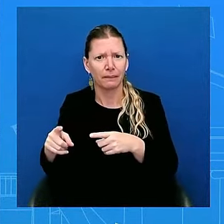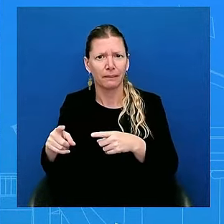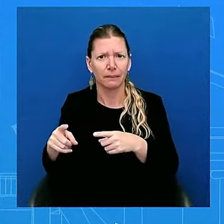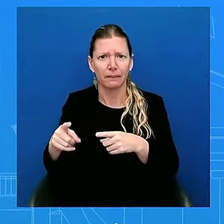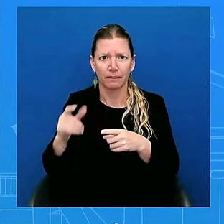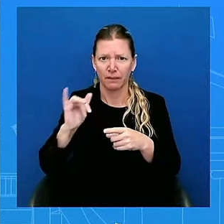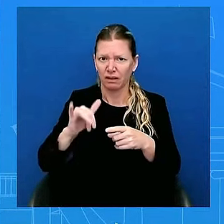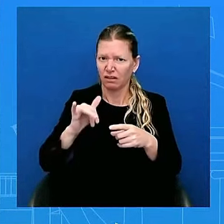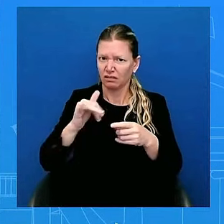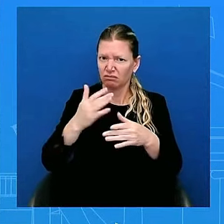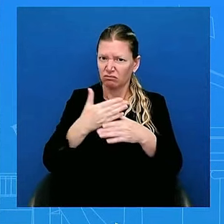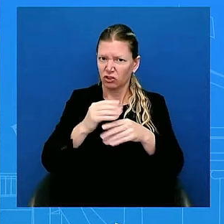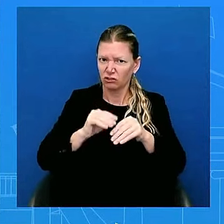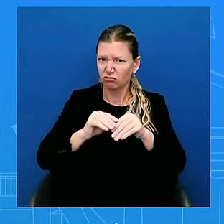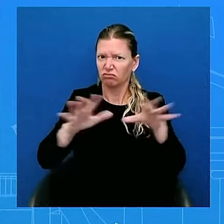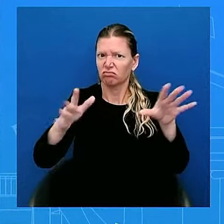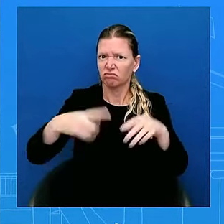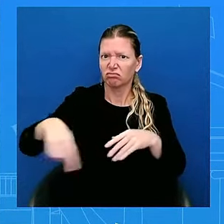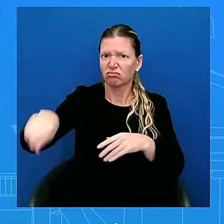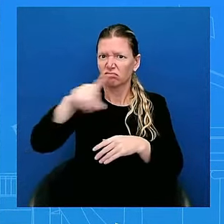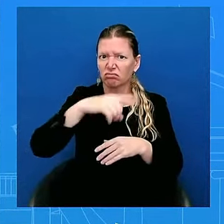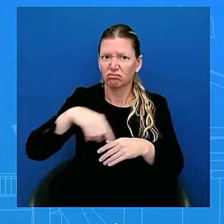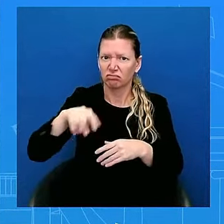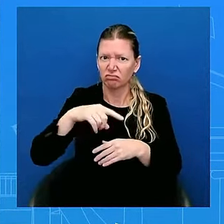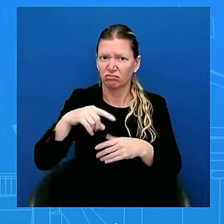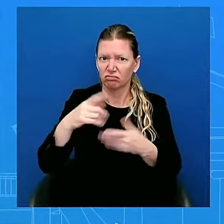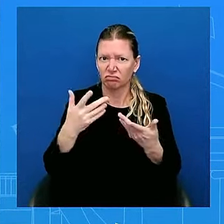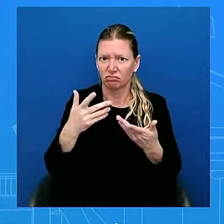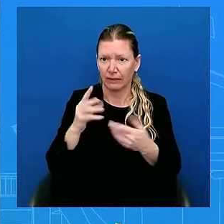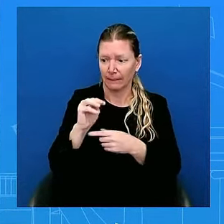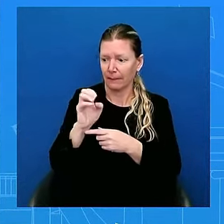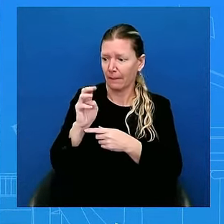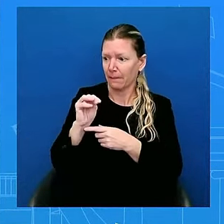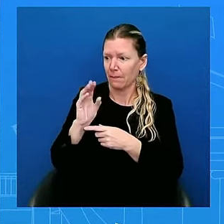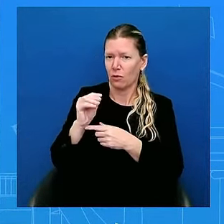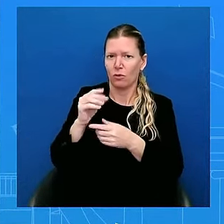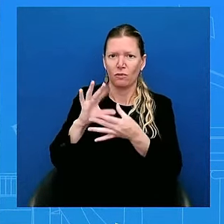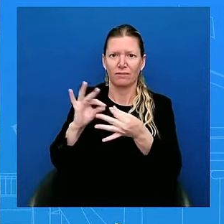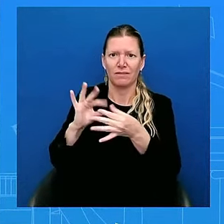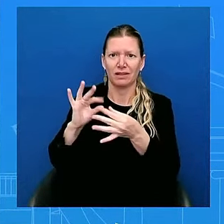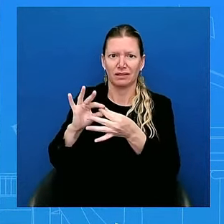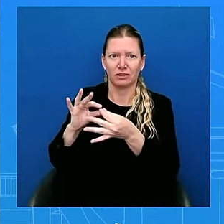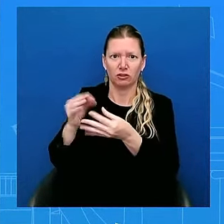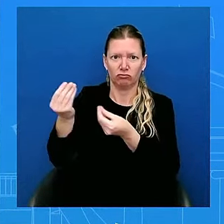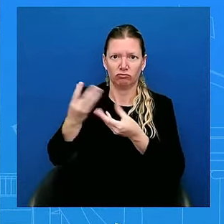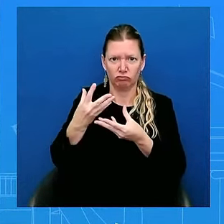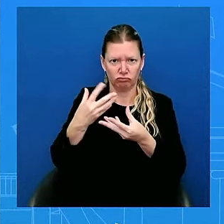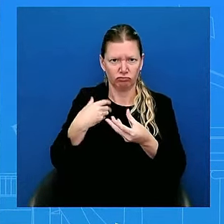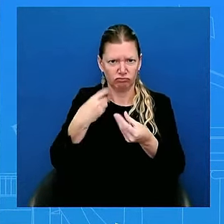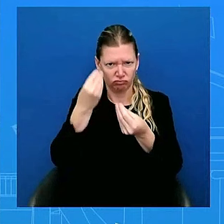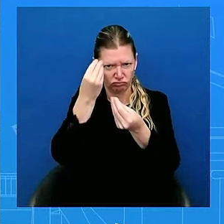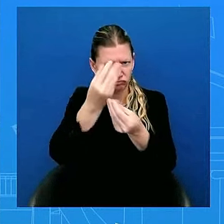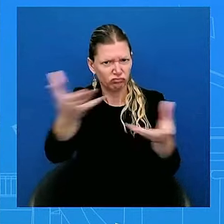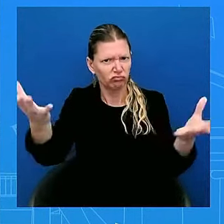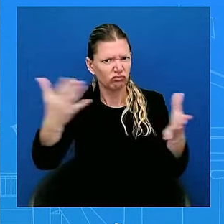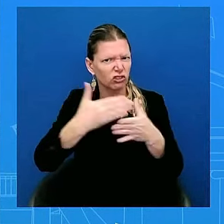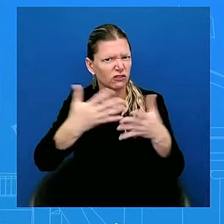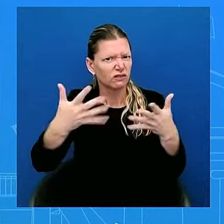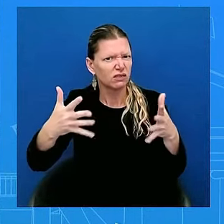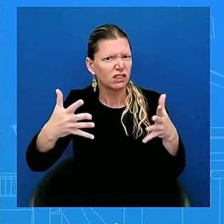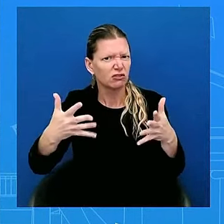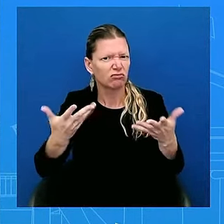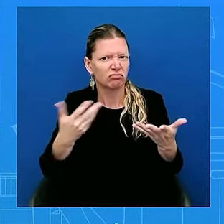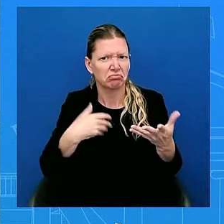shared it publicly. I don't have anything else. And you've heard me say this many times. There was an